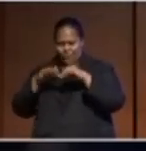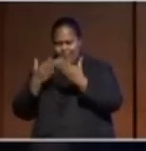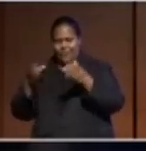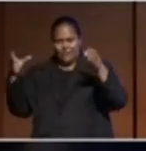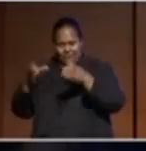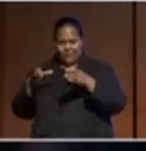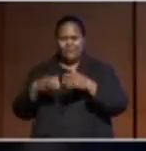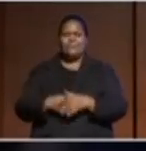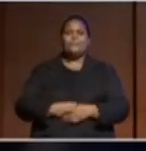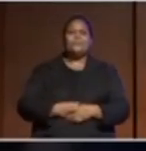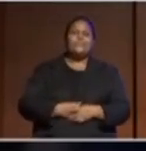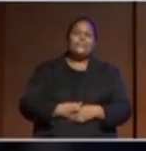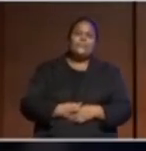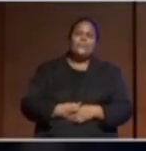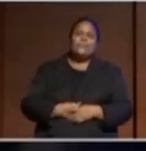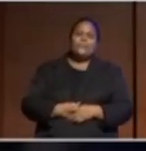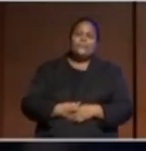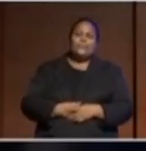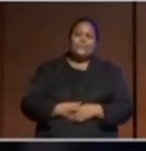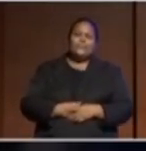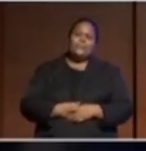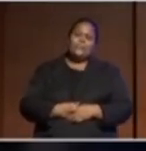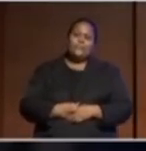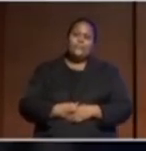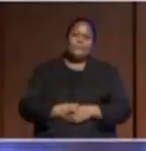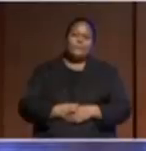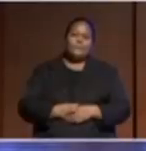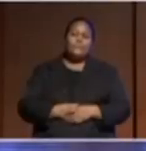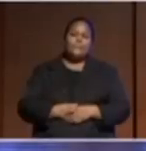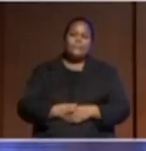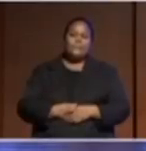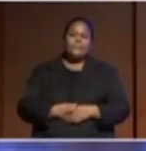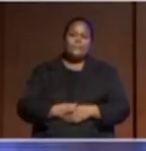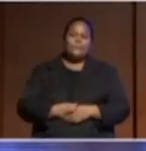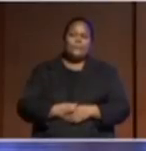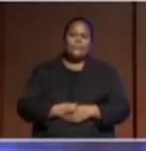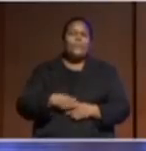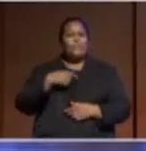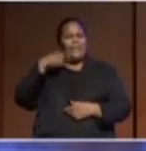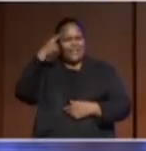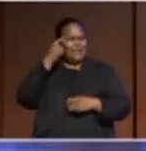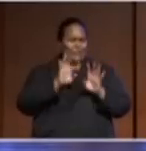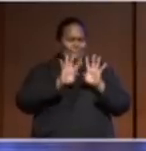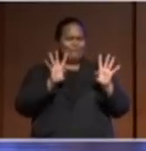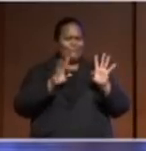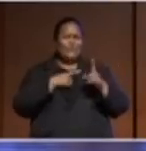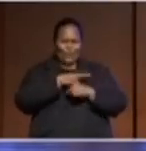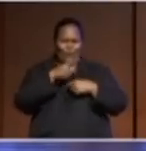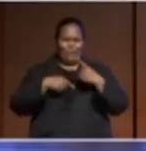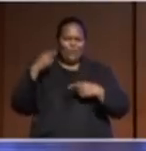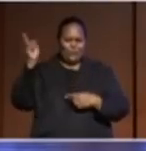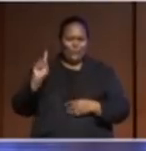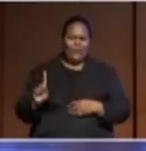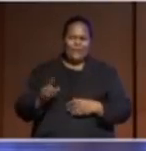We are the richer for that. I hope that the panel reflects that a little bit today. It's your youthfulness. But I think we're actually probably missing one extra